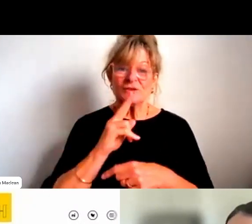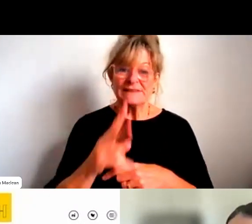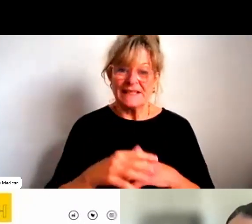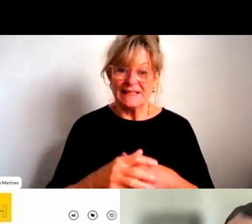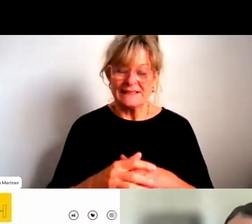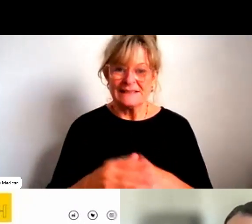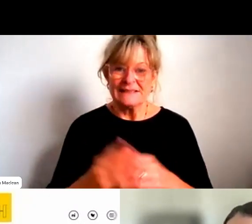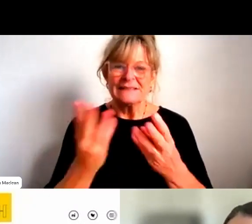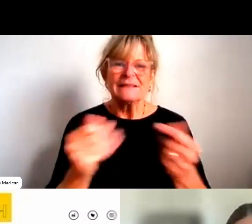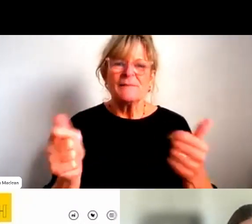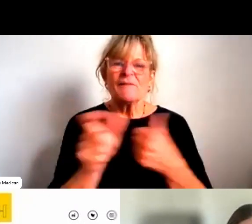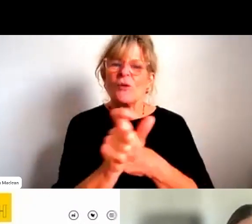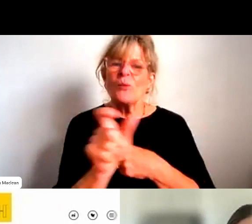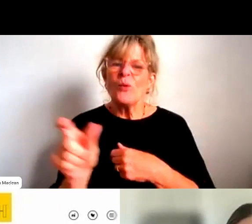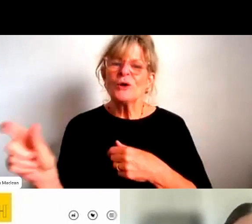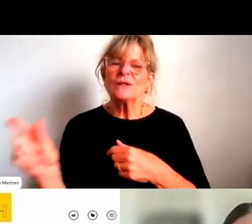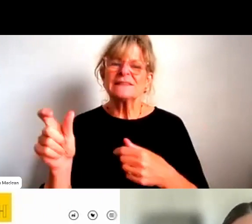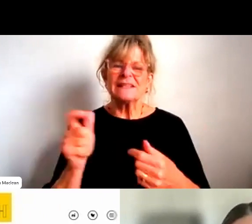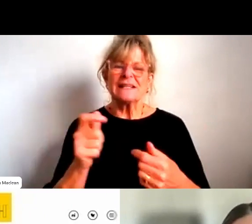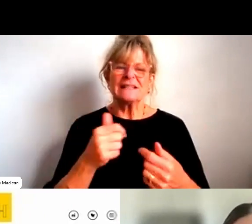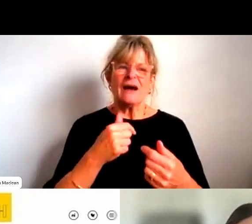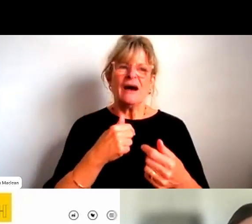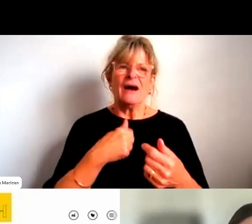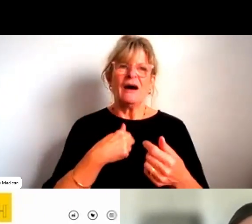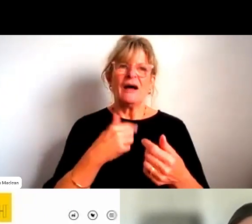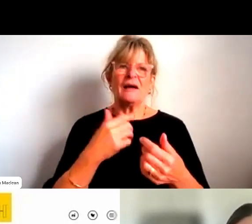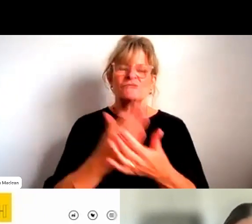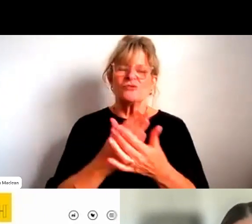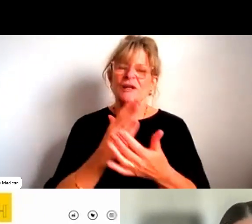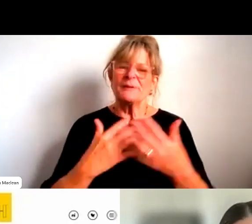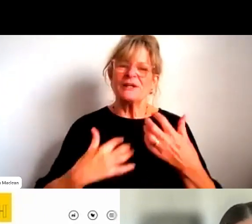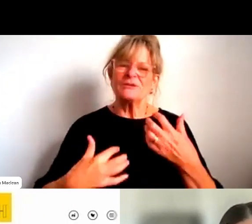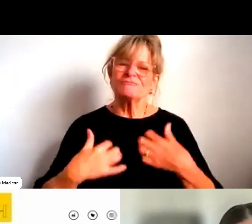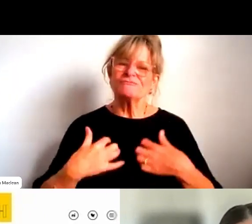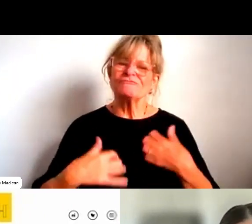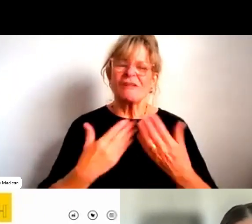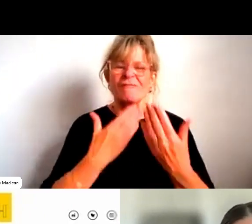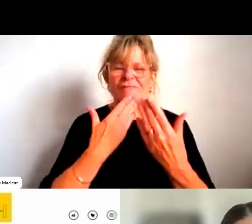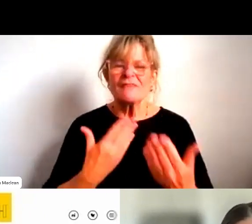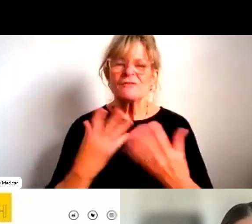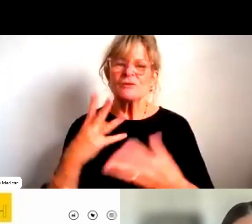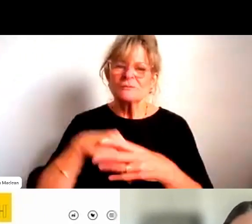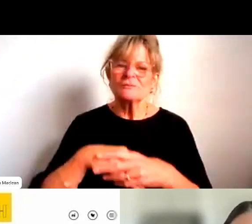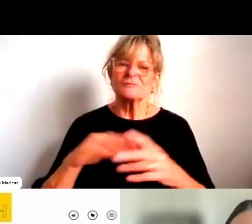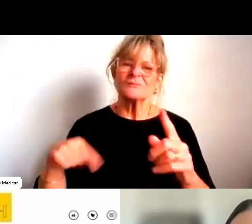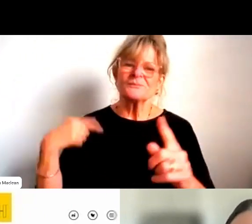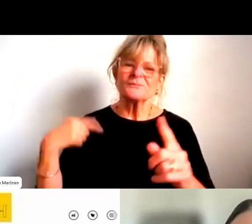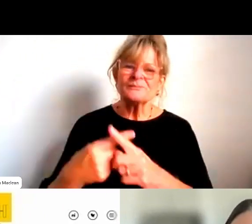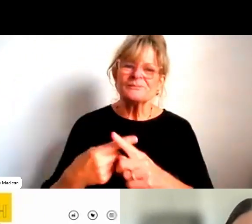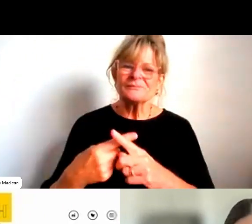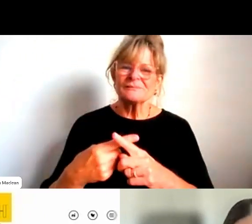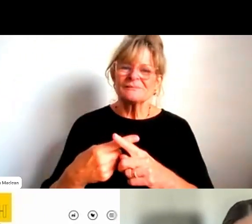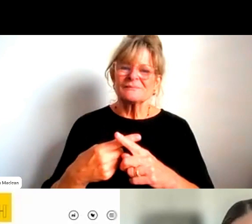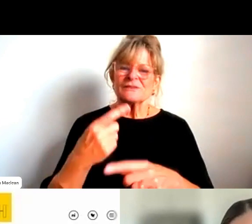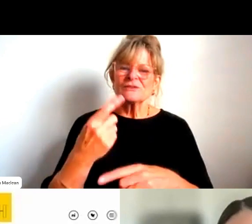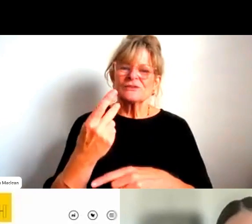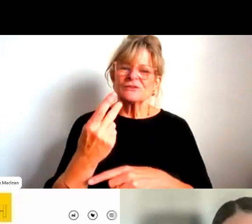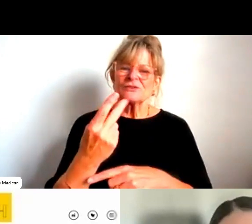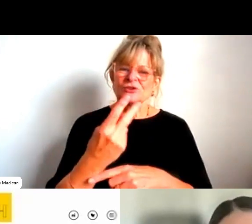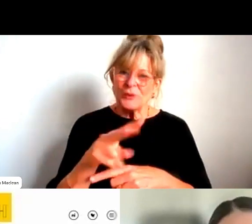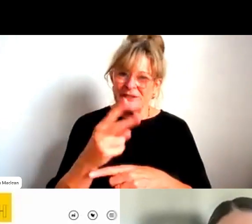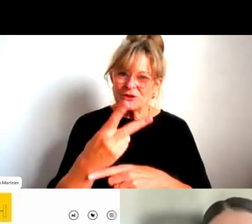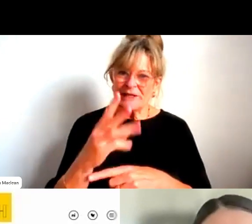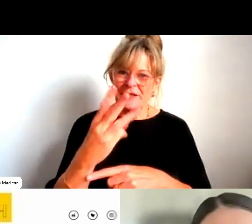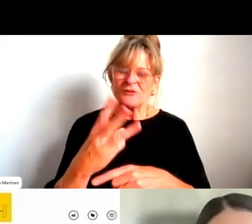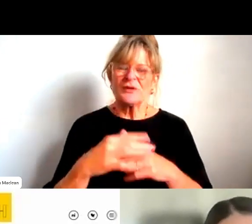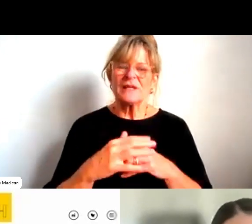been really grateful to be part of over 2023. And now we're seeing that consultation and co